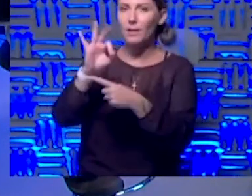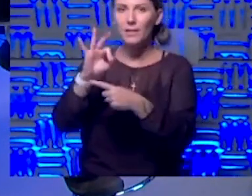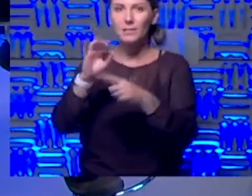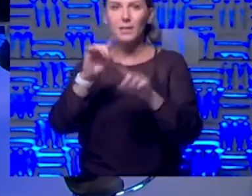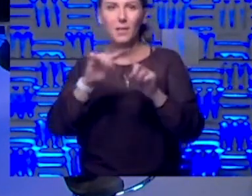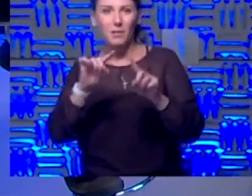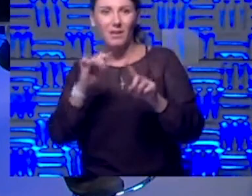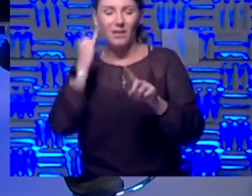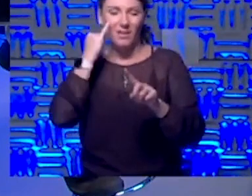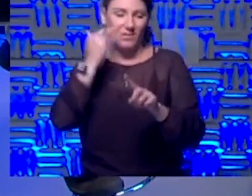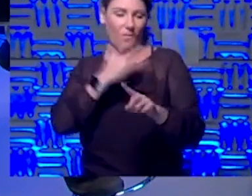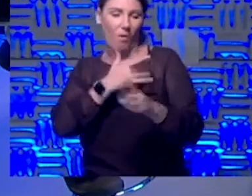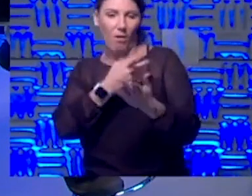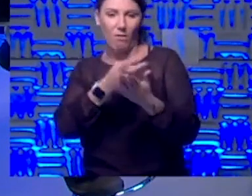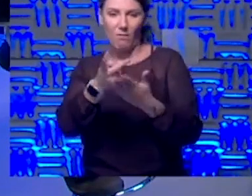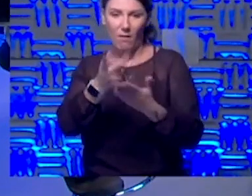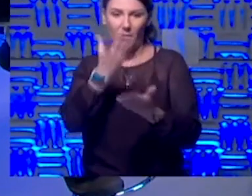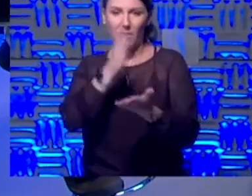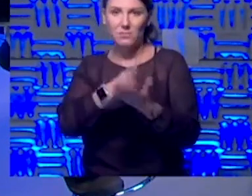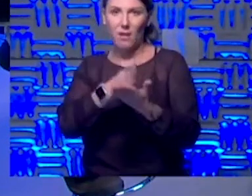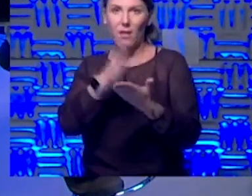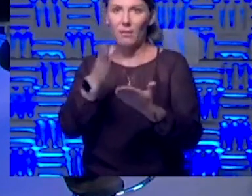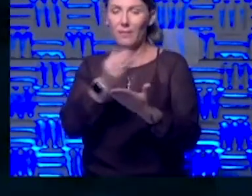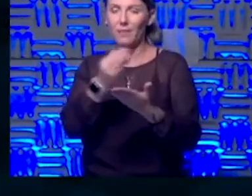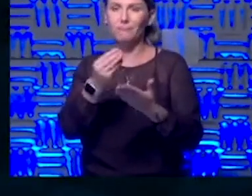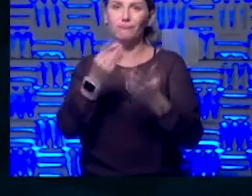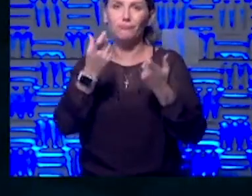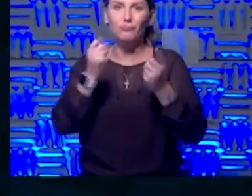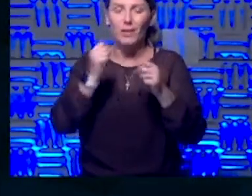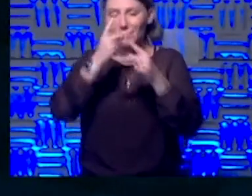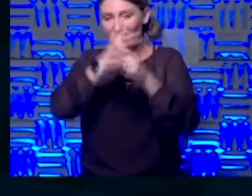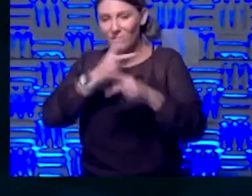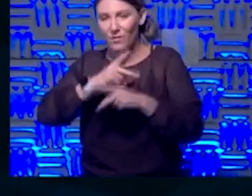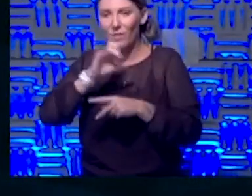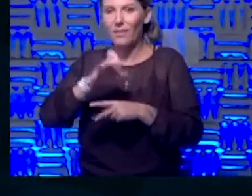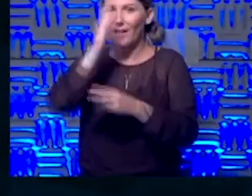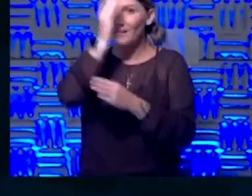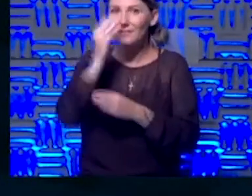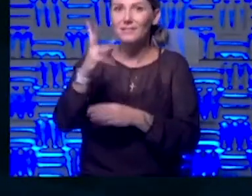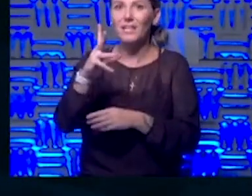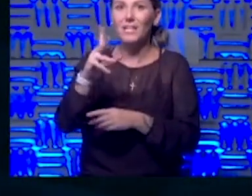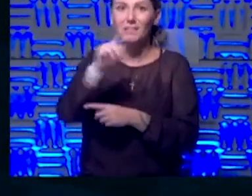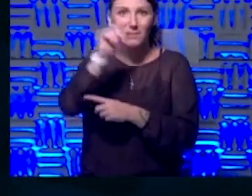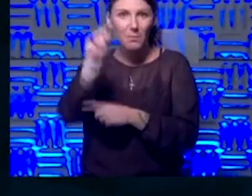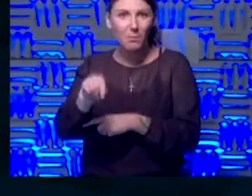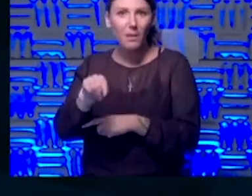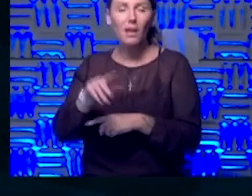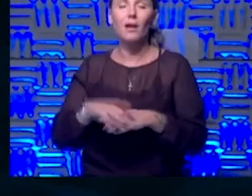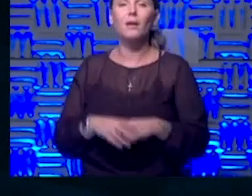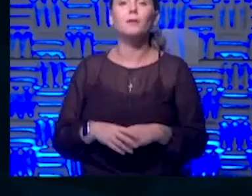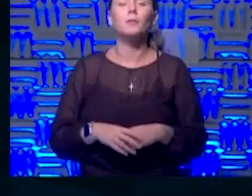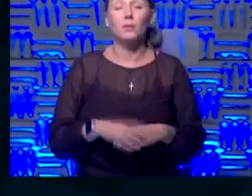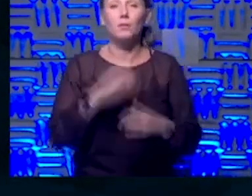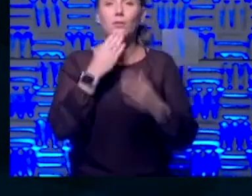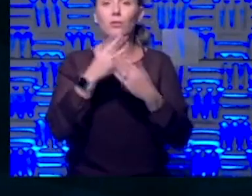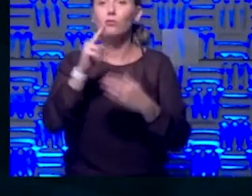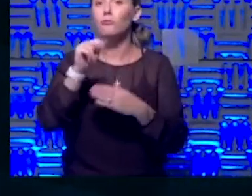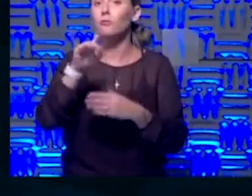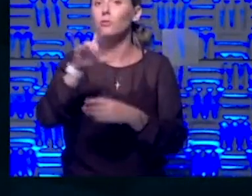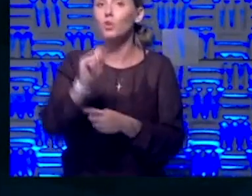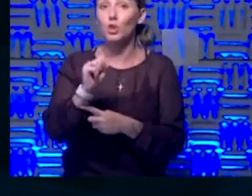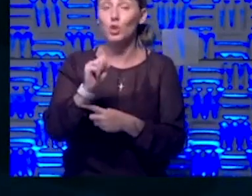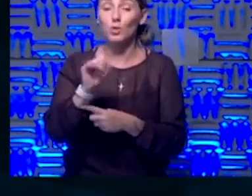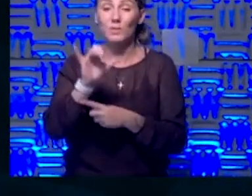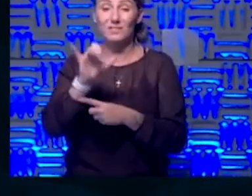your lung failed. And you guys are trying to parse that data out, out in Topeka. And the good news is our viral stats department,